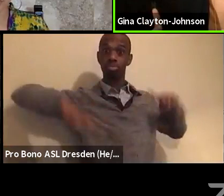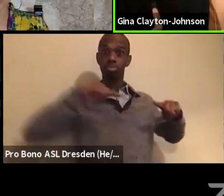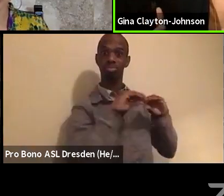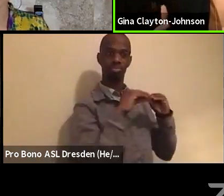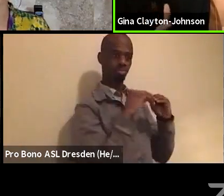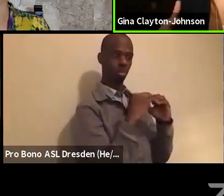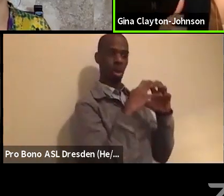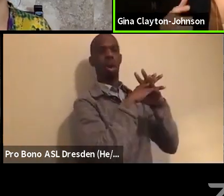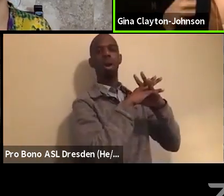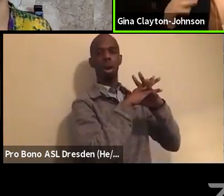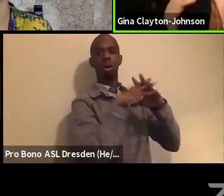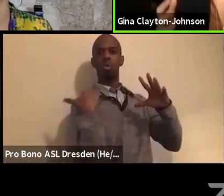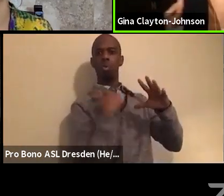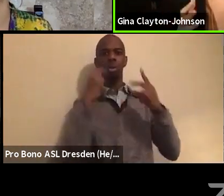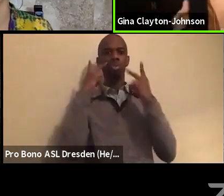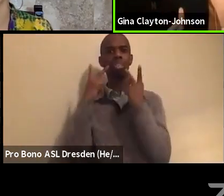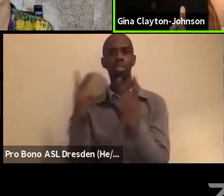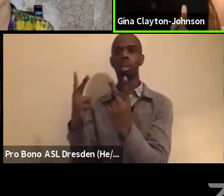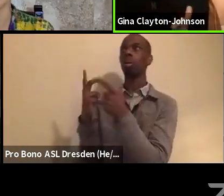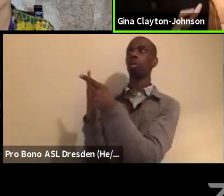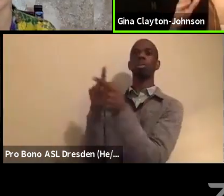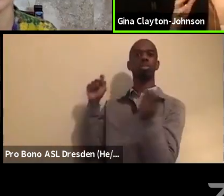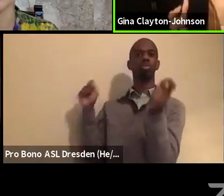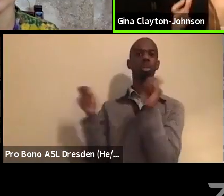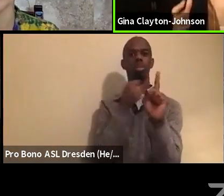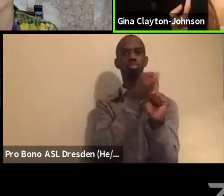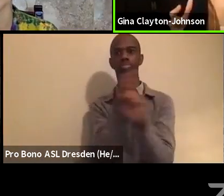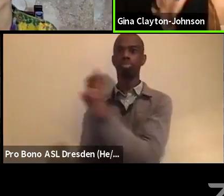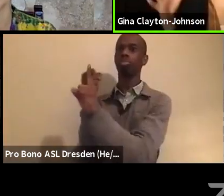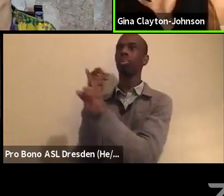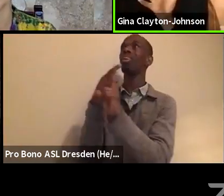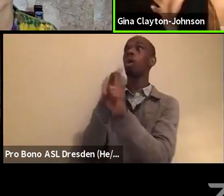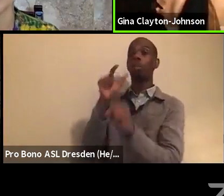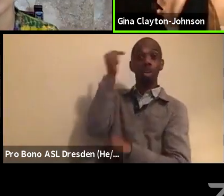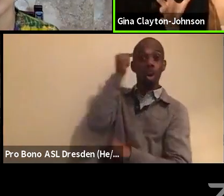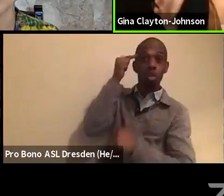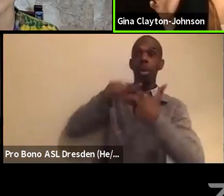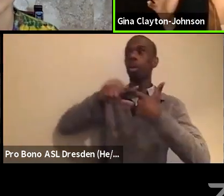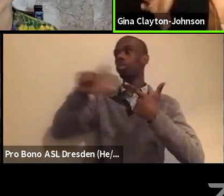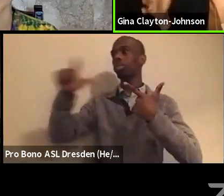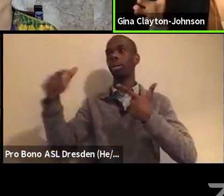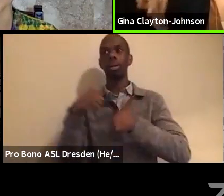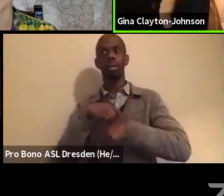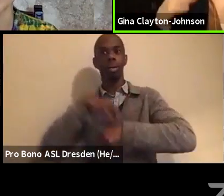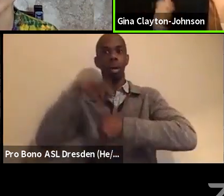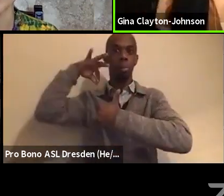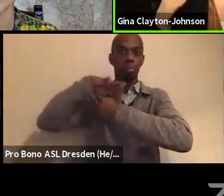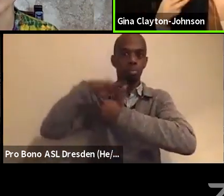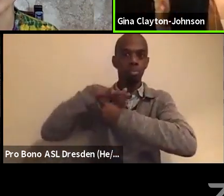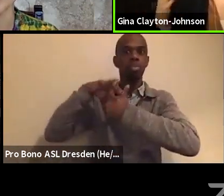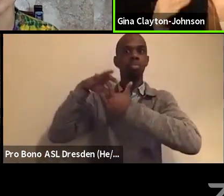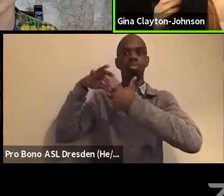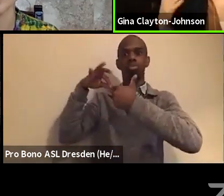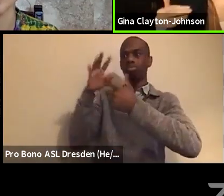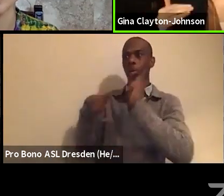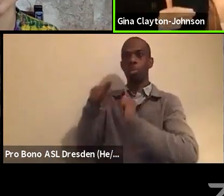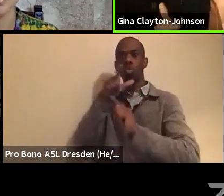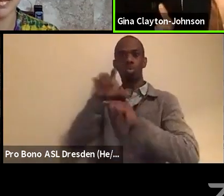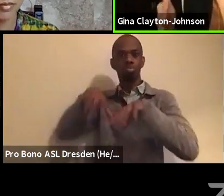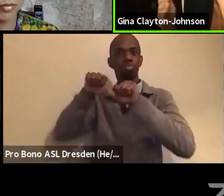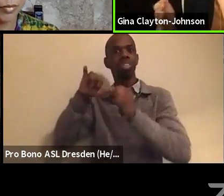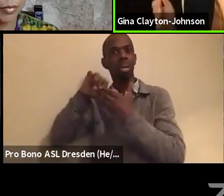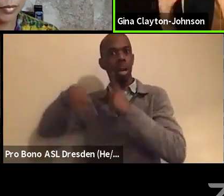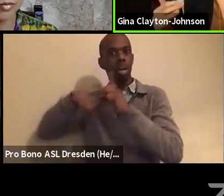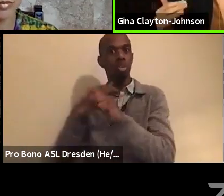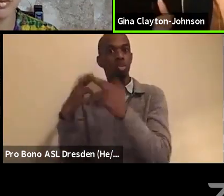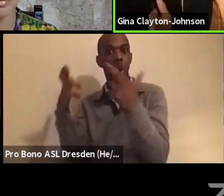in elected office, doing all kinds of things to make it possible for our systems to, to roll back